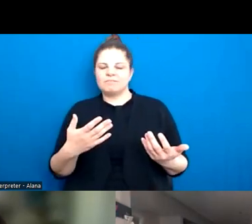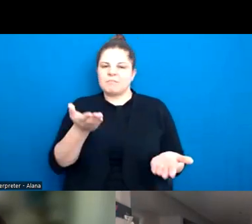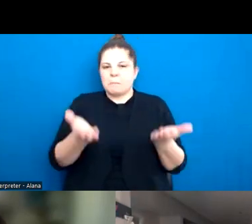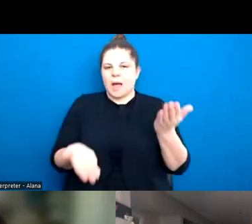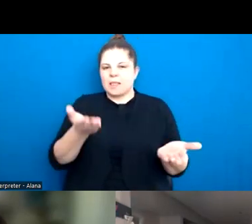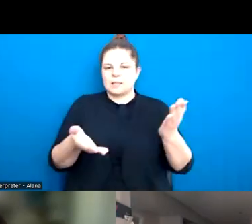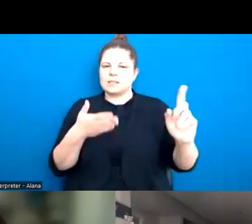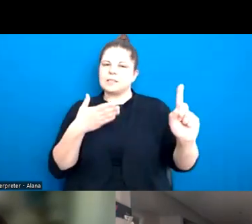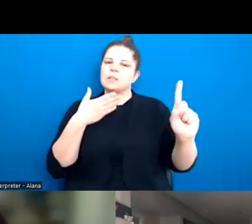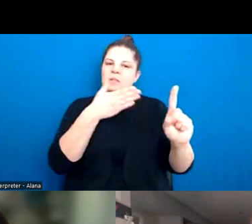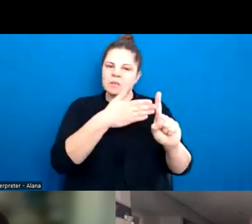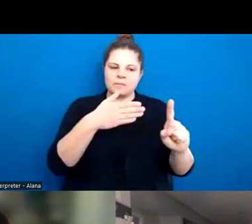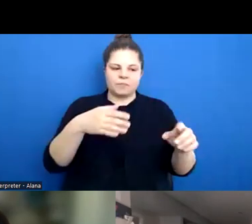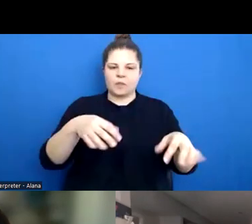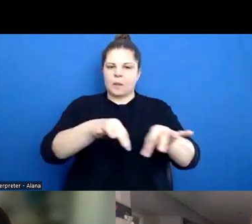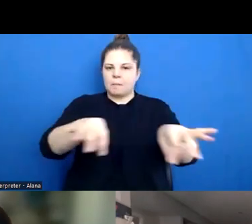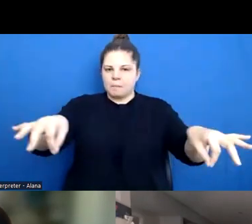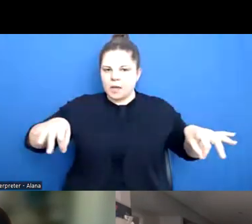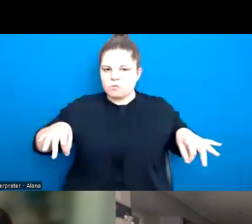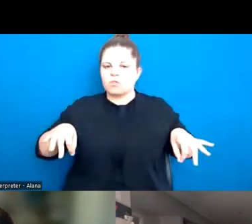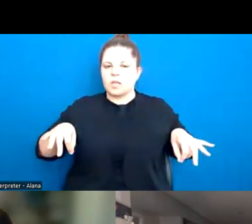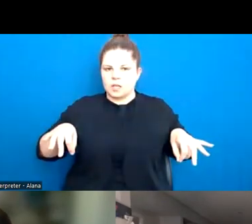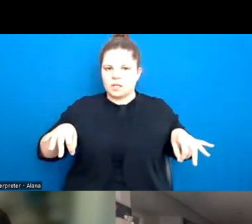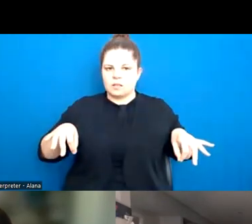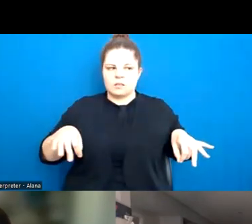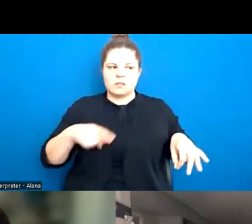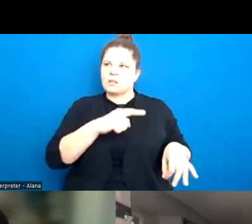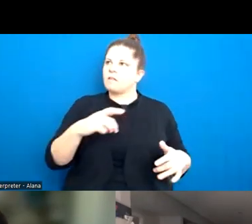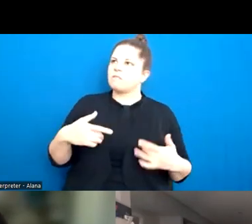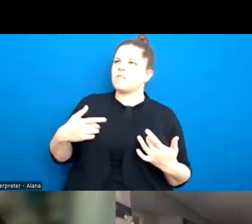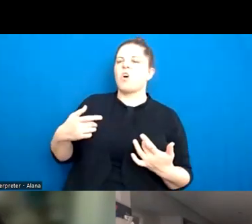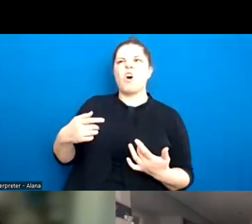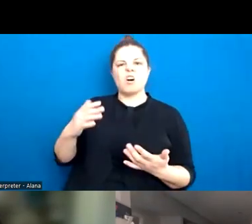that you can get them to trust that you're going to be chill.